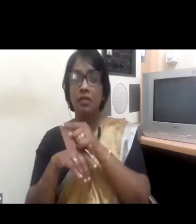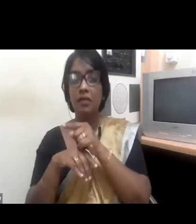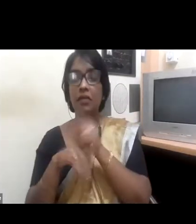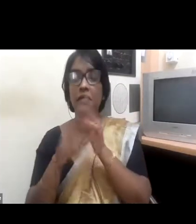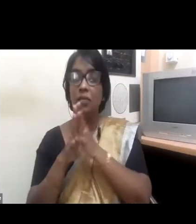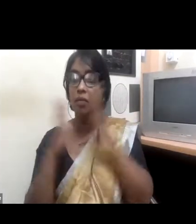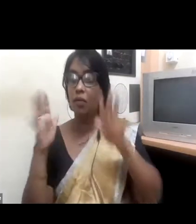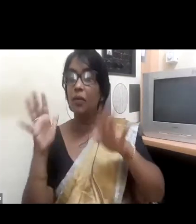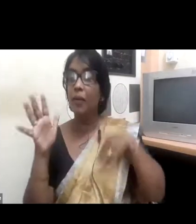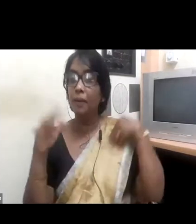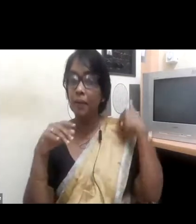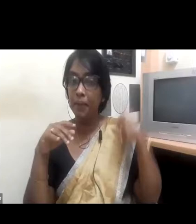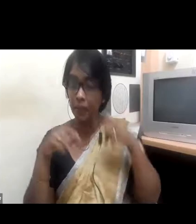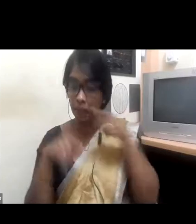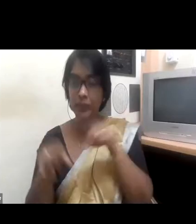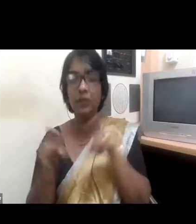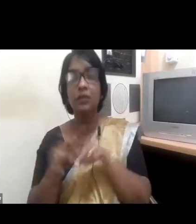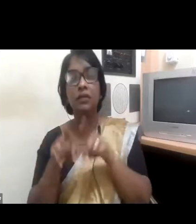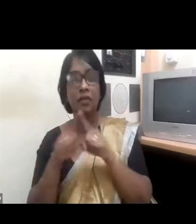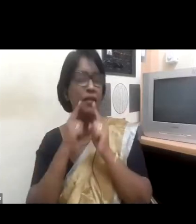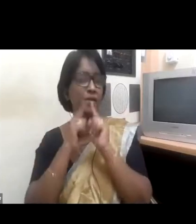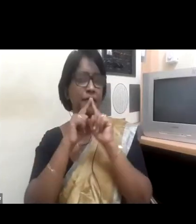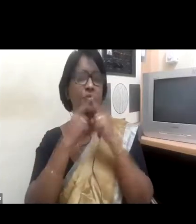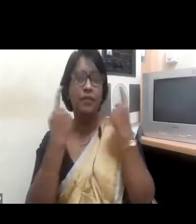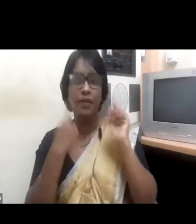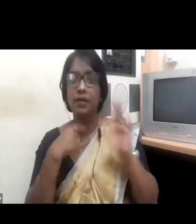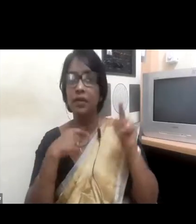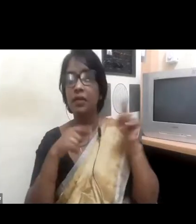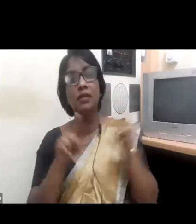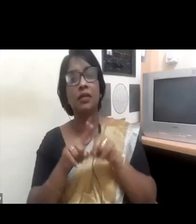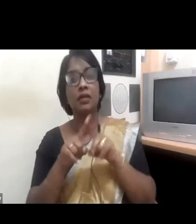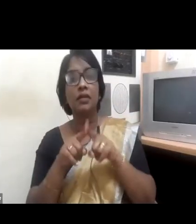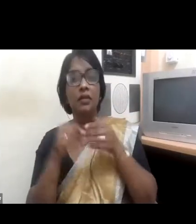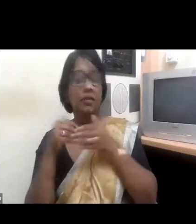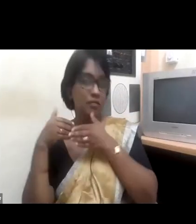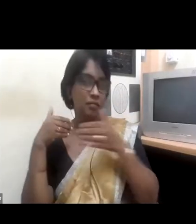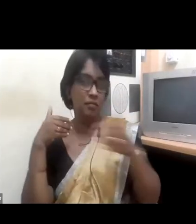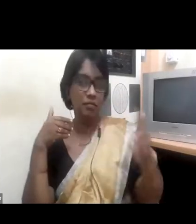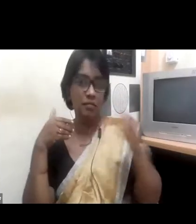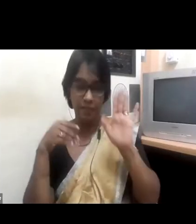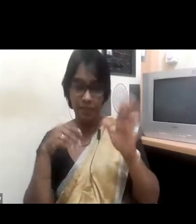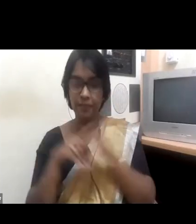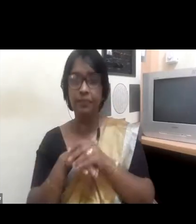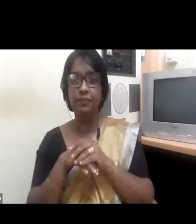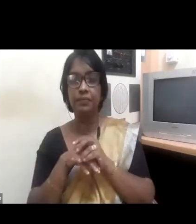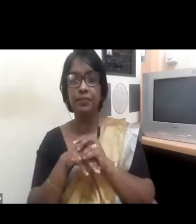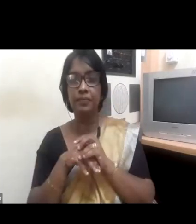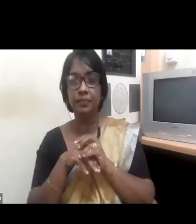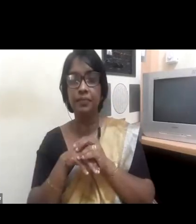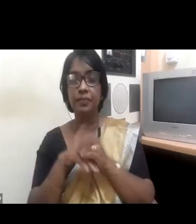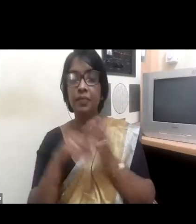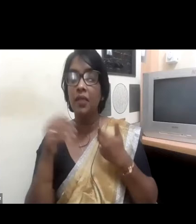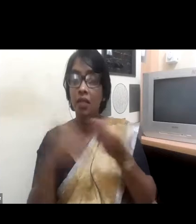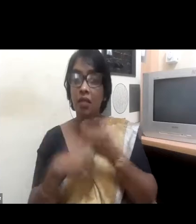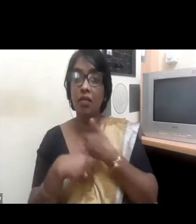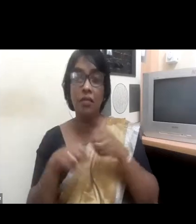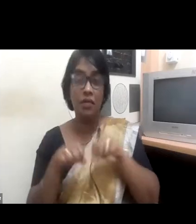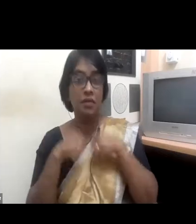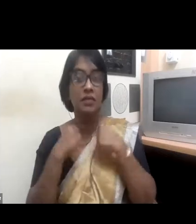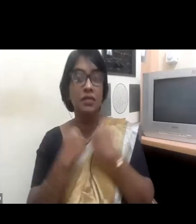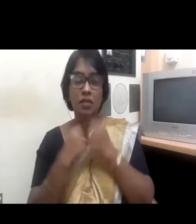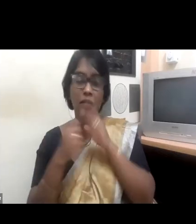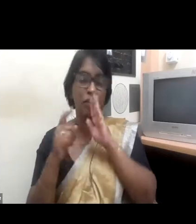shifts that need to take place. And within our organization, for example, to try and bring this